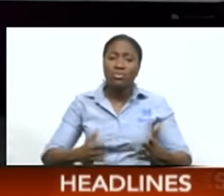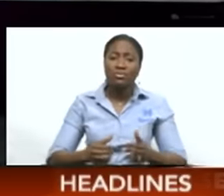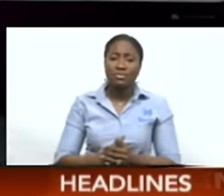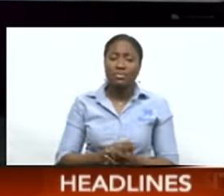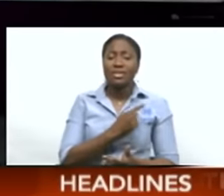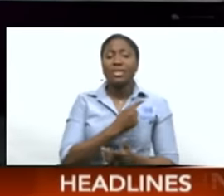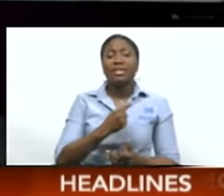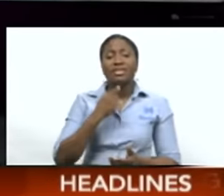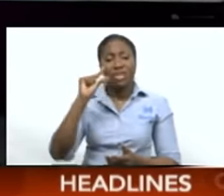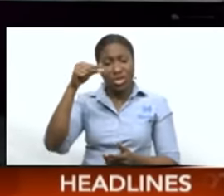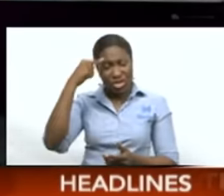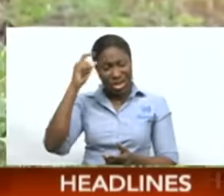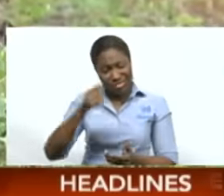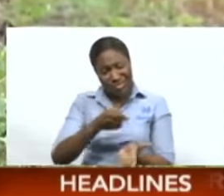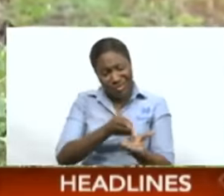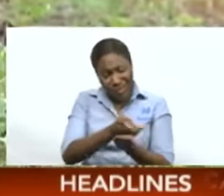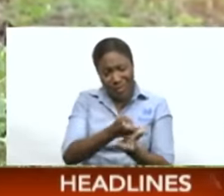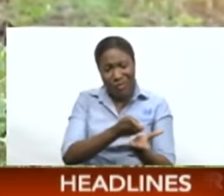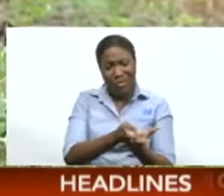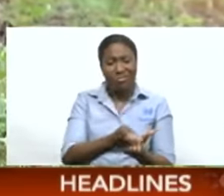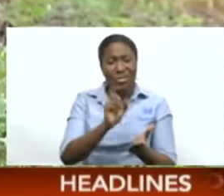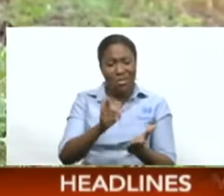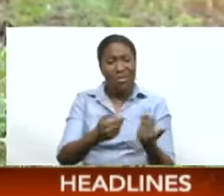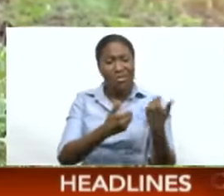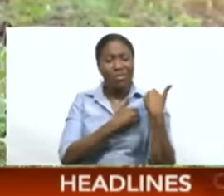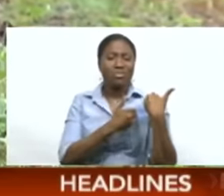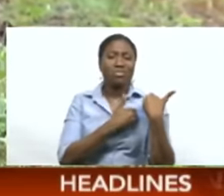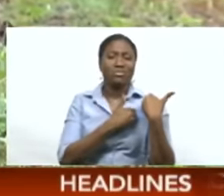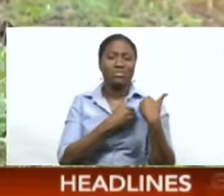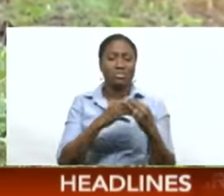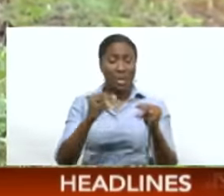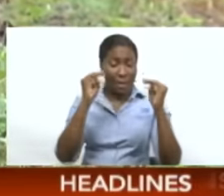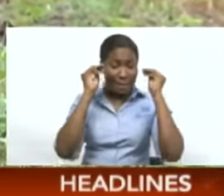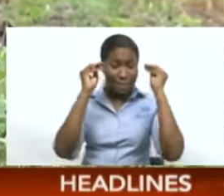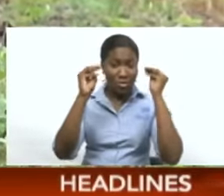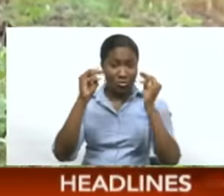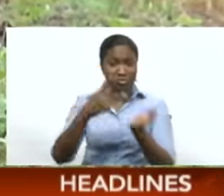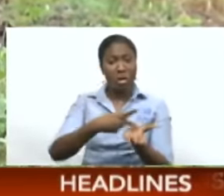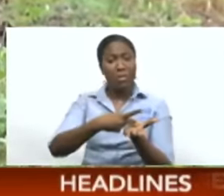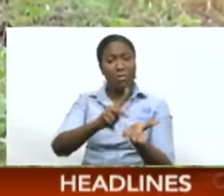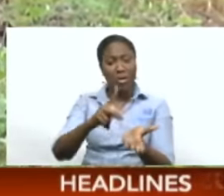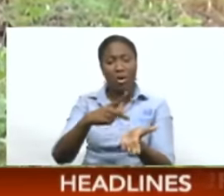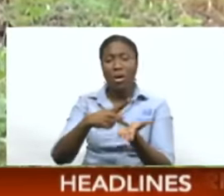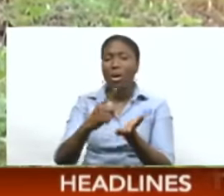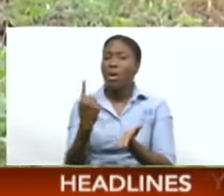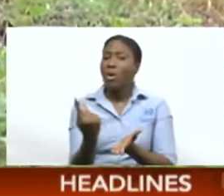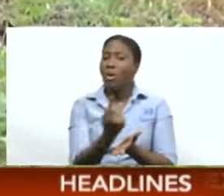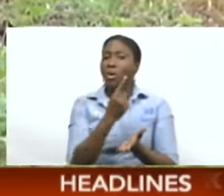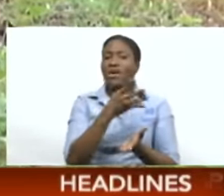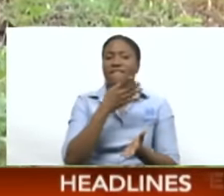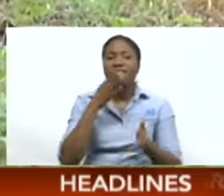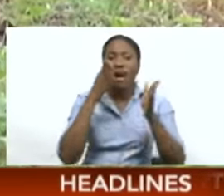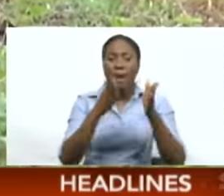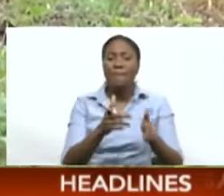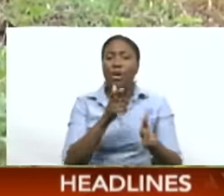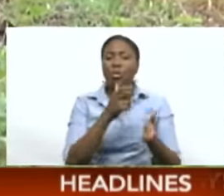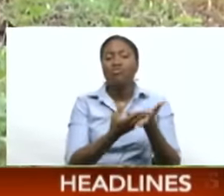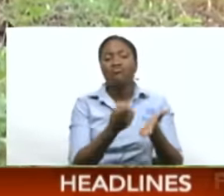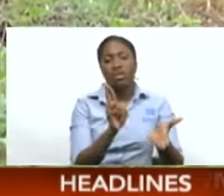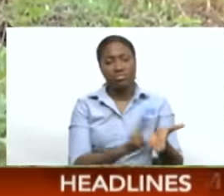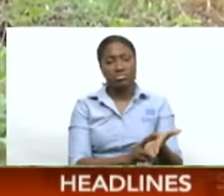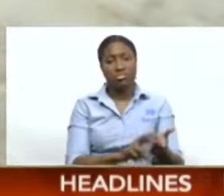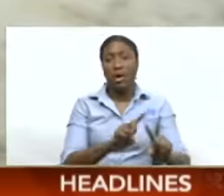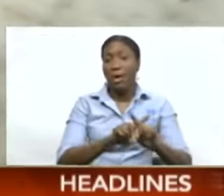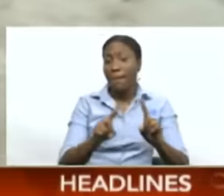transparency and accountability, the ministry makes payments to registered farmers only. He said there were over 30